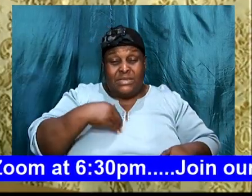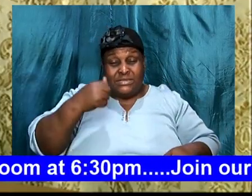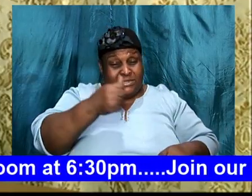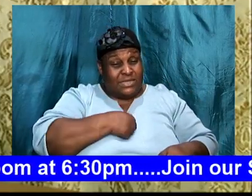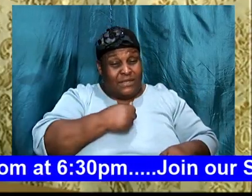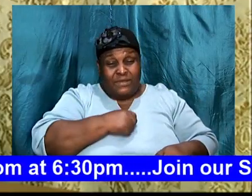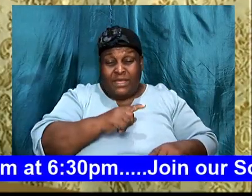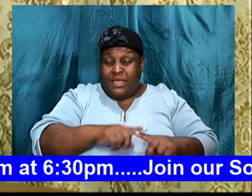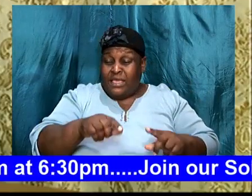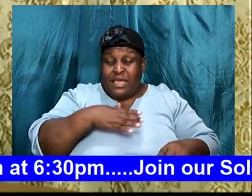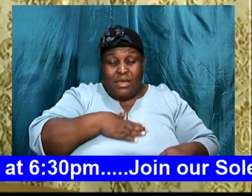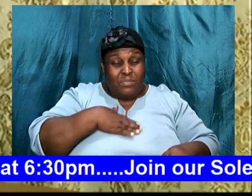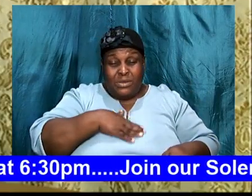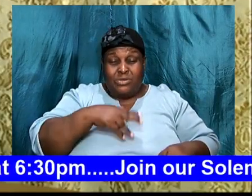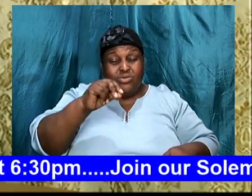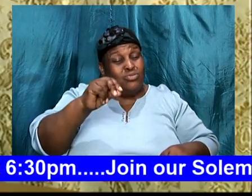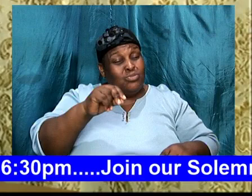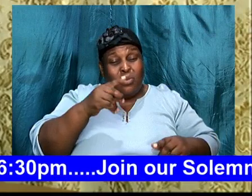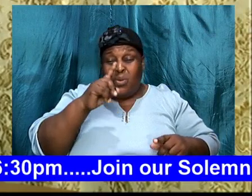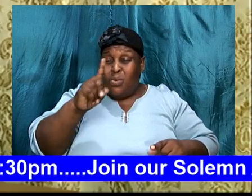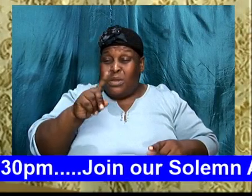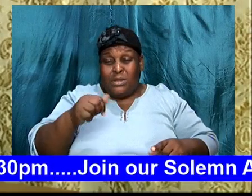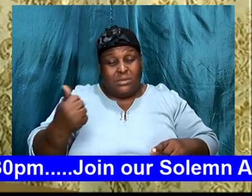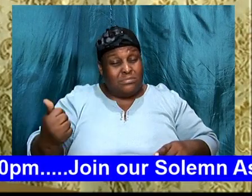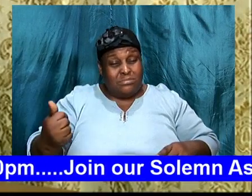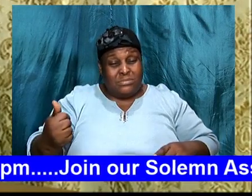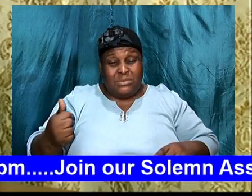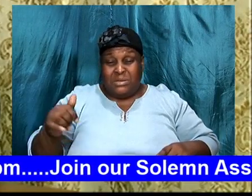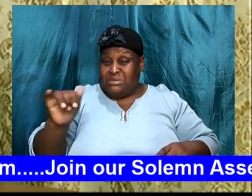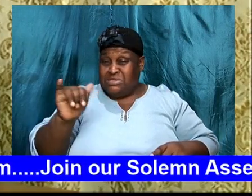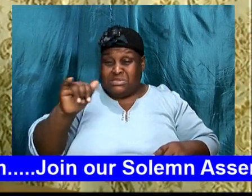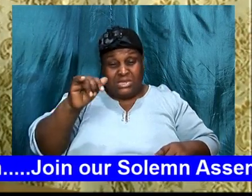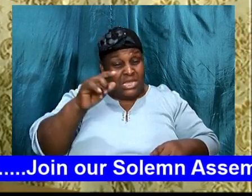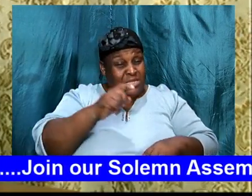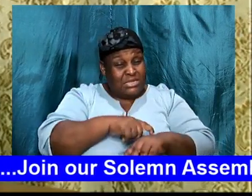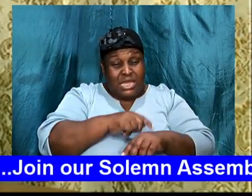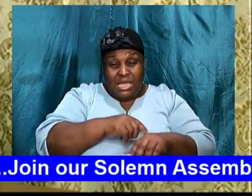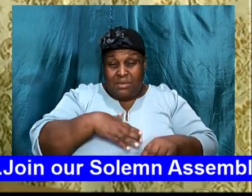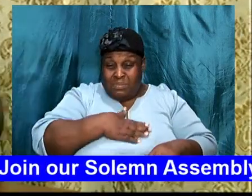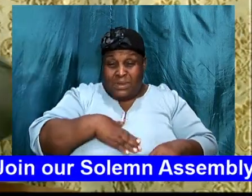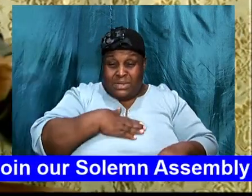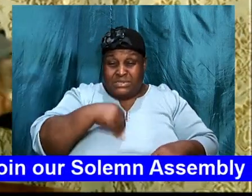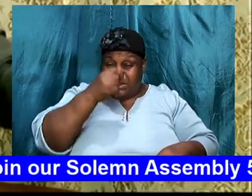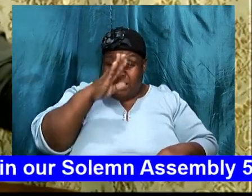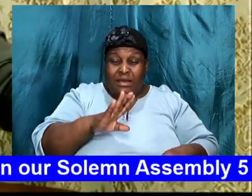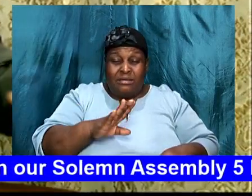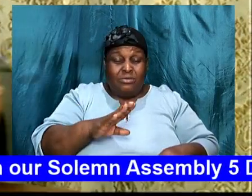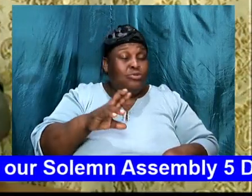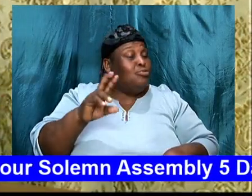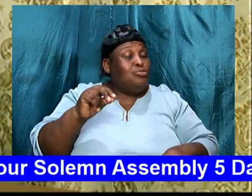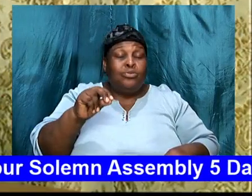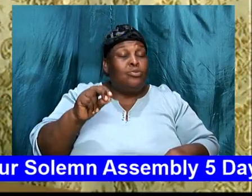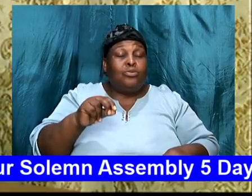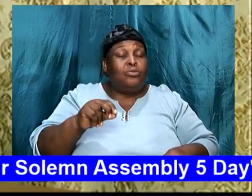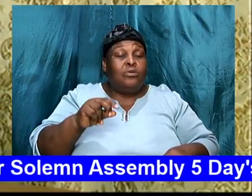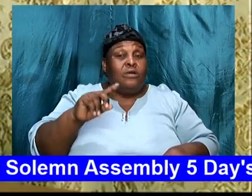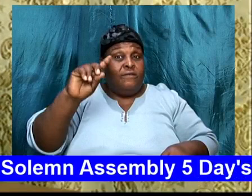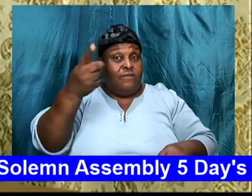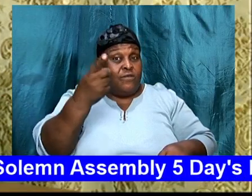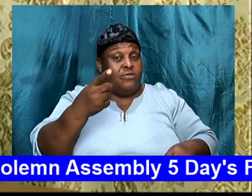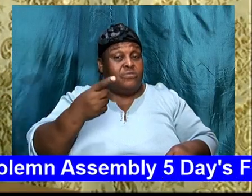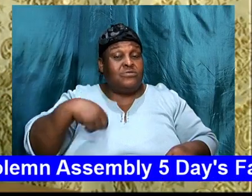anyone else, and at the same time, please God. So we have to please God, and then everything else, take second